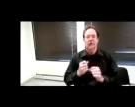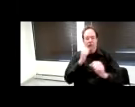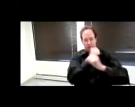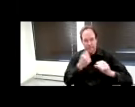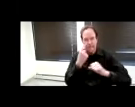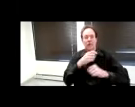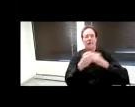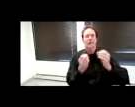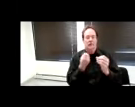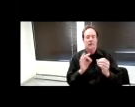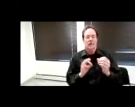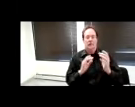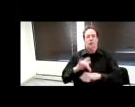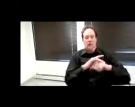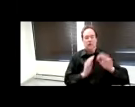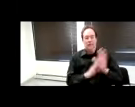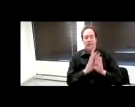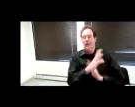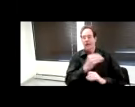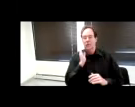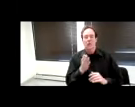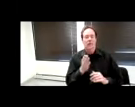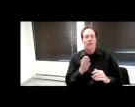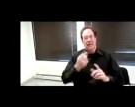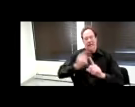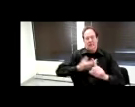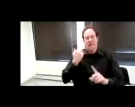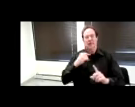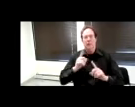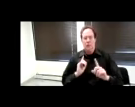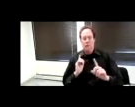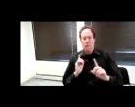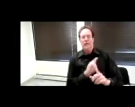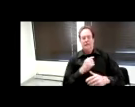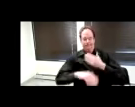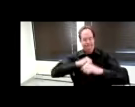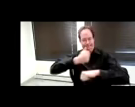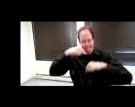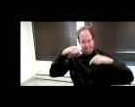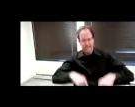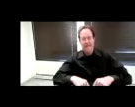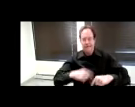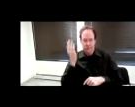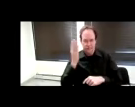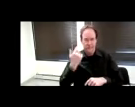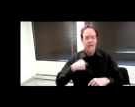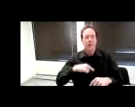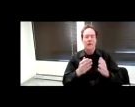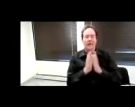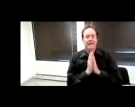and And last month when we were putting this together, we asked some of our